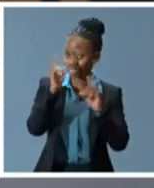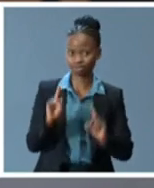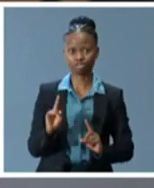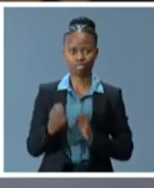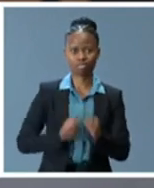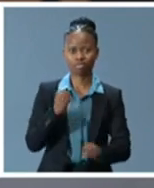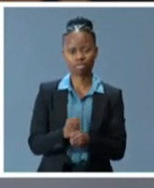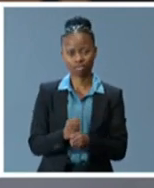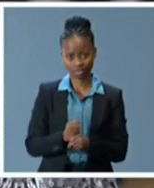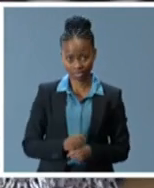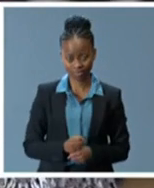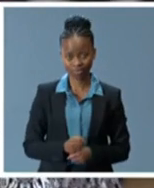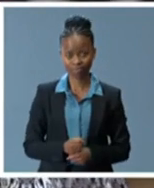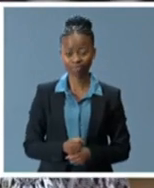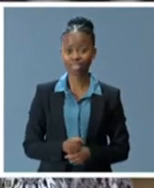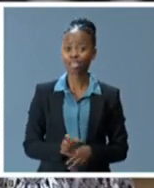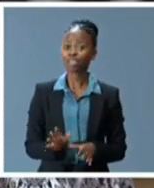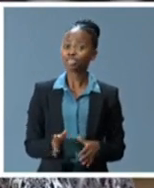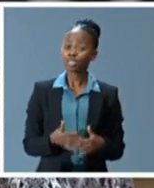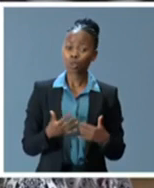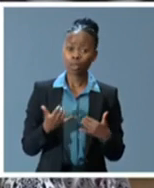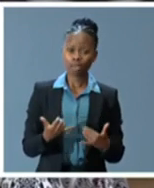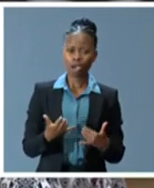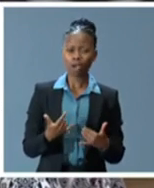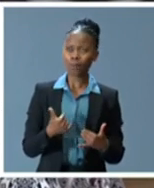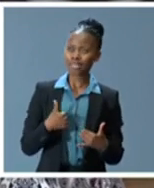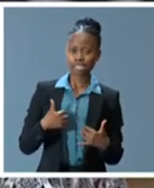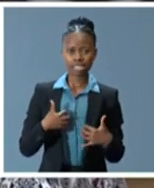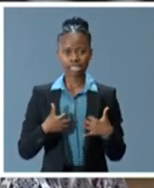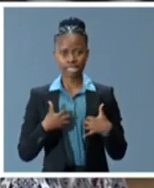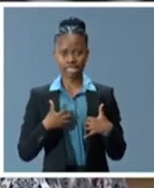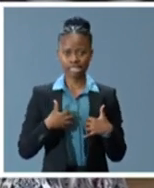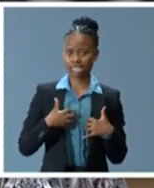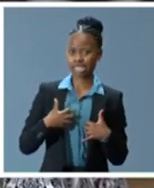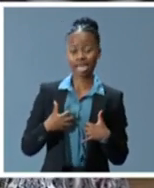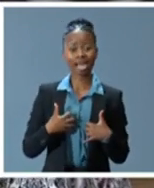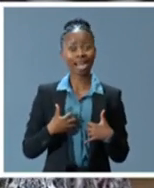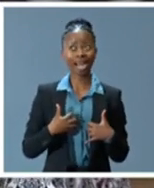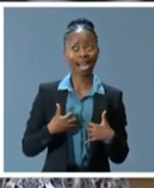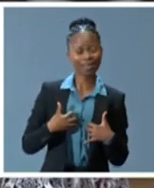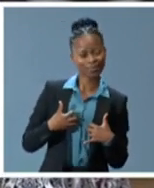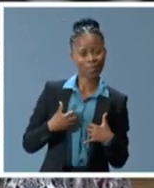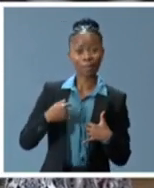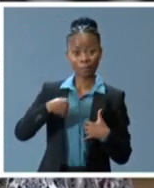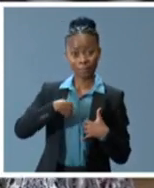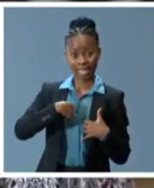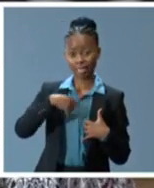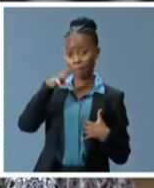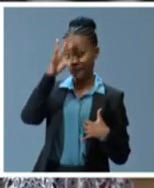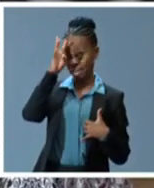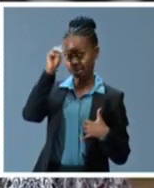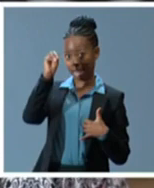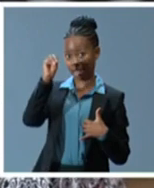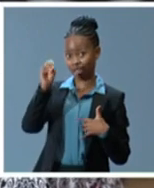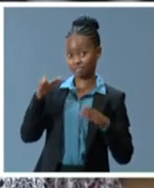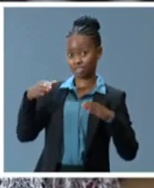It is with a great sense of anticipation that I, on behalf of the Nelson